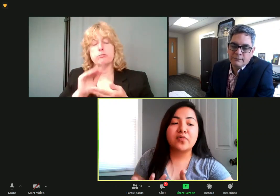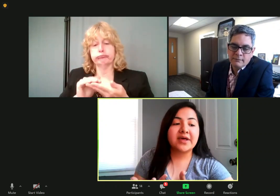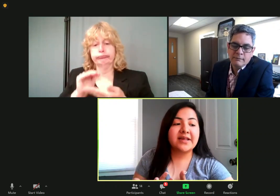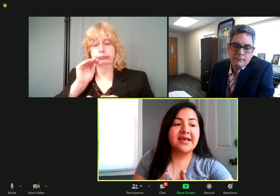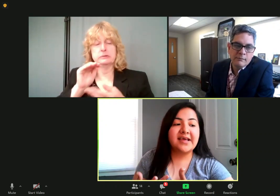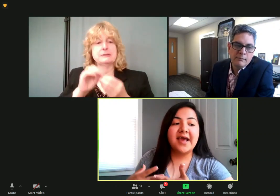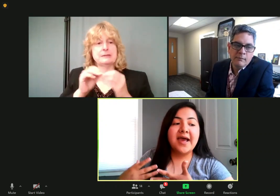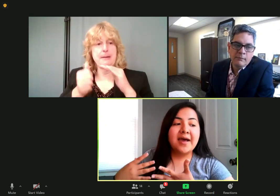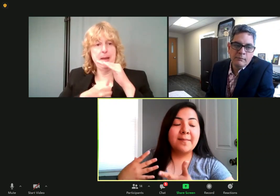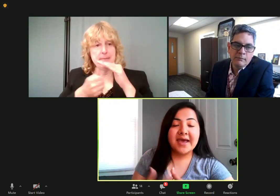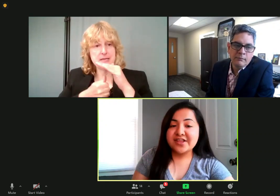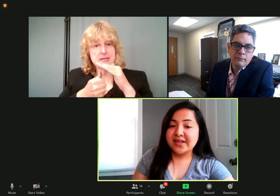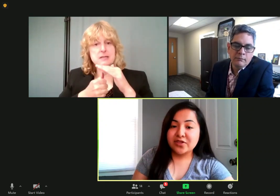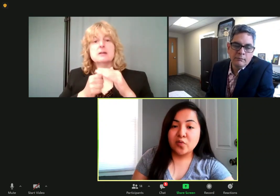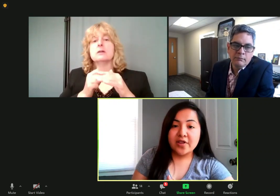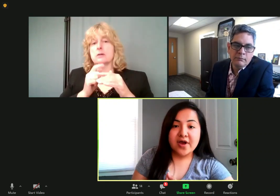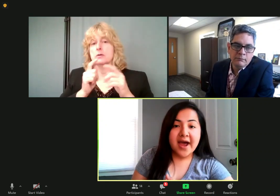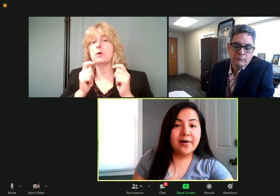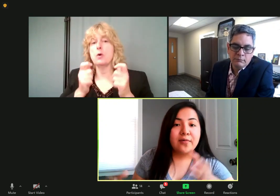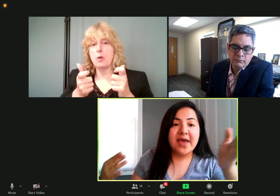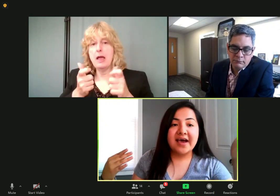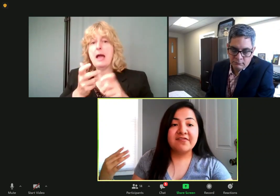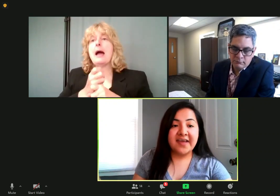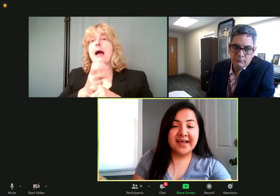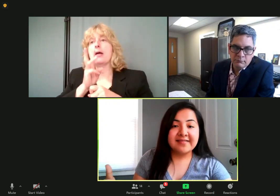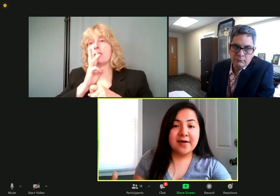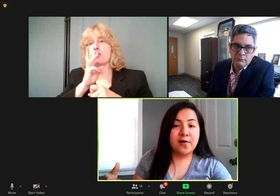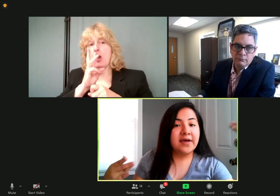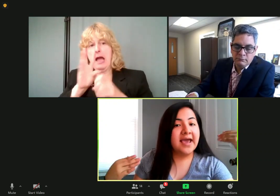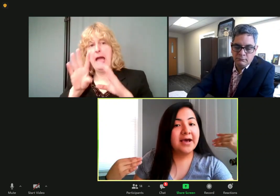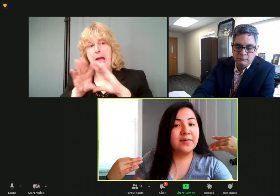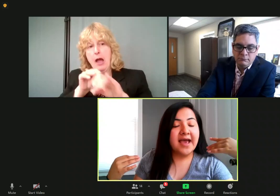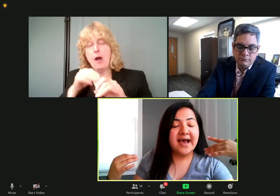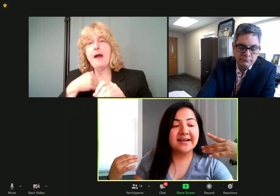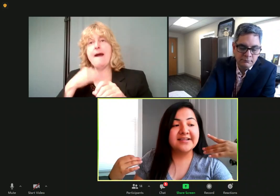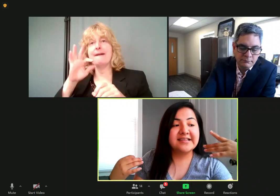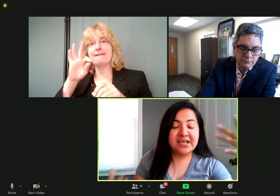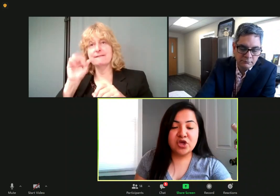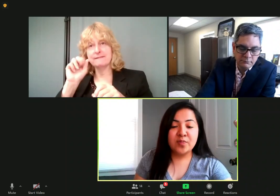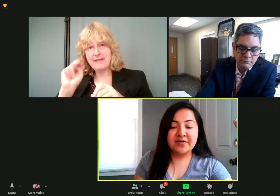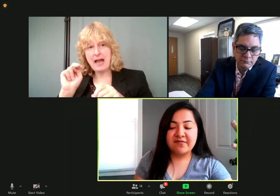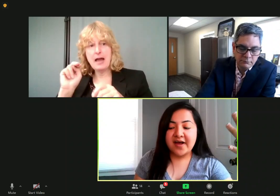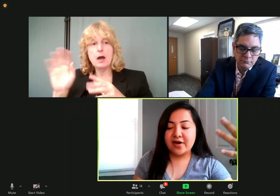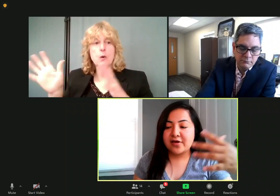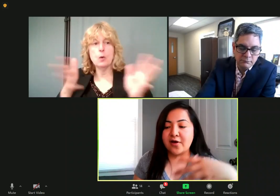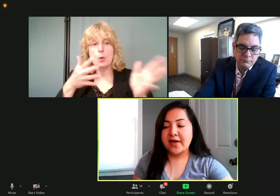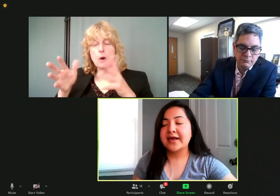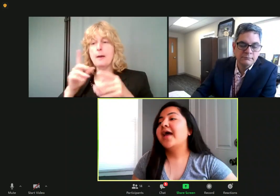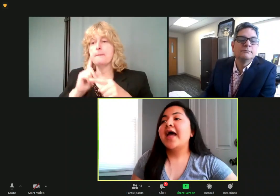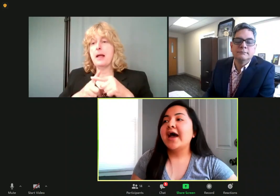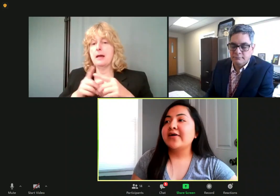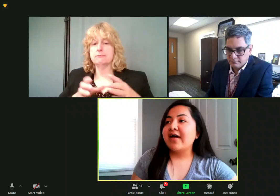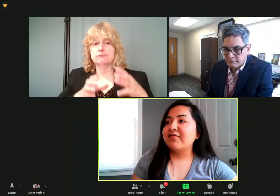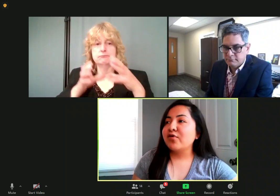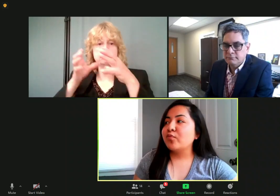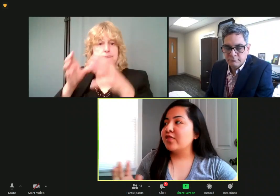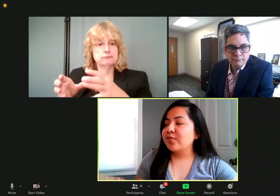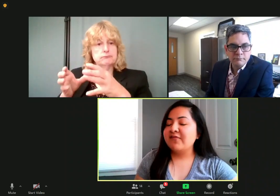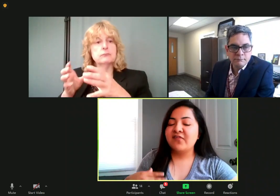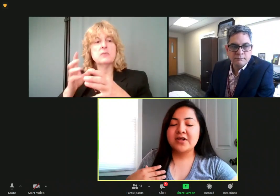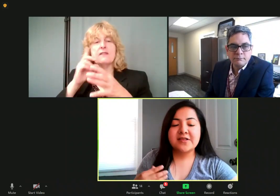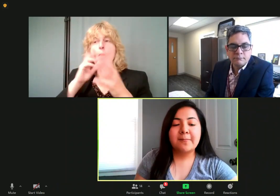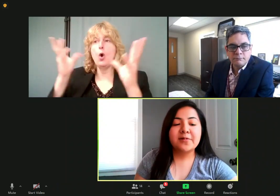Um, we quickly managed to get the water out. So we had fans going and we had a dehumidifier going. However,